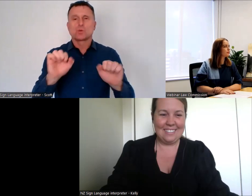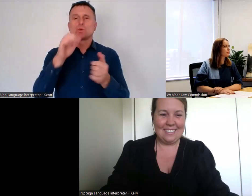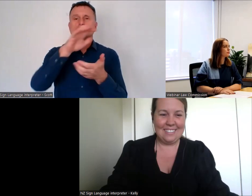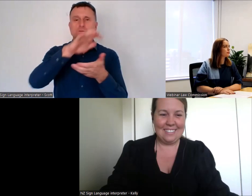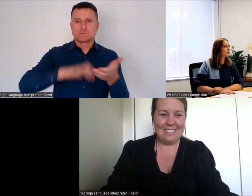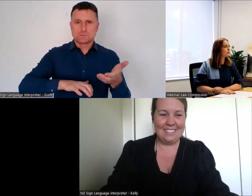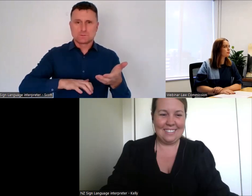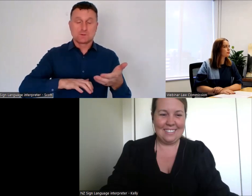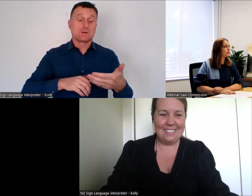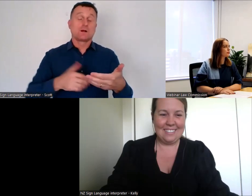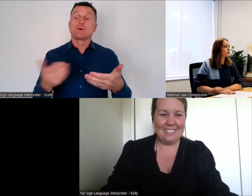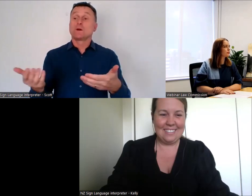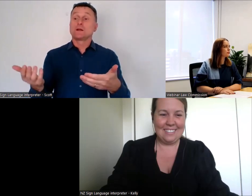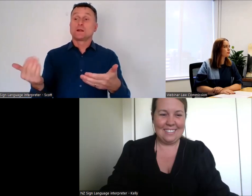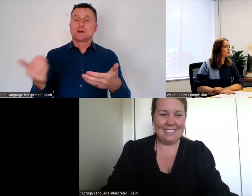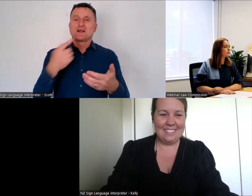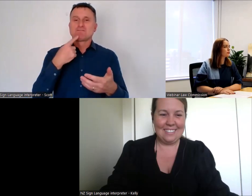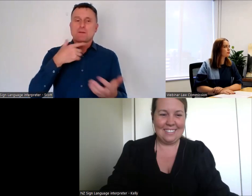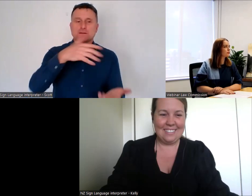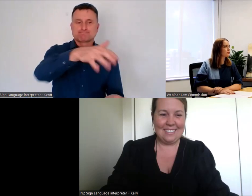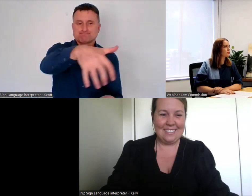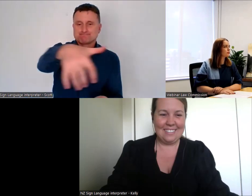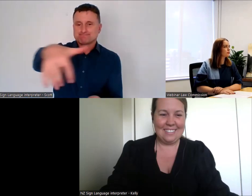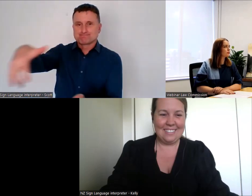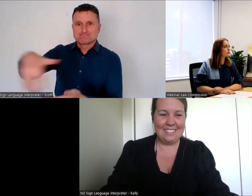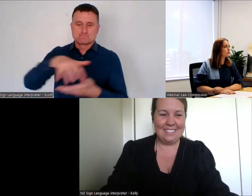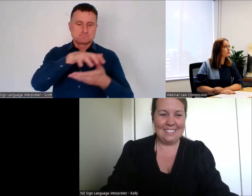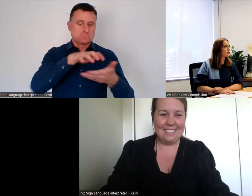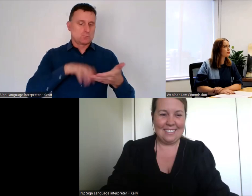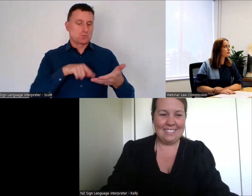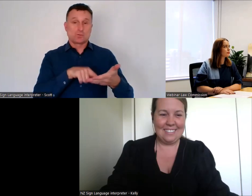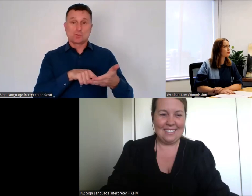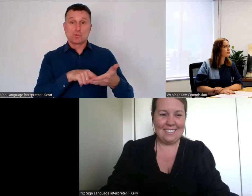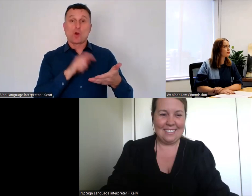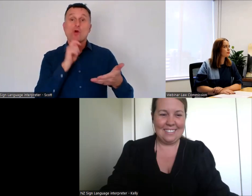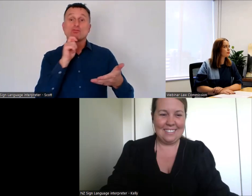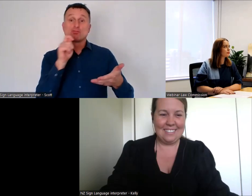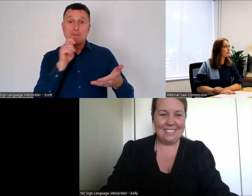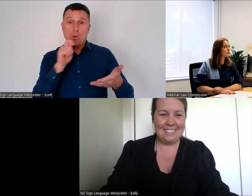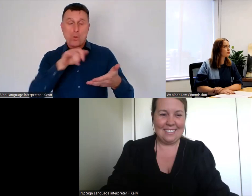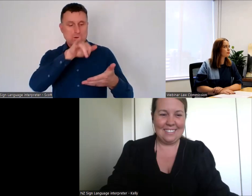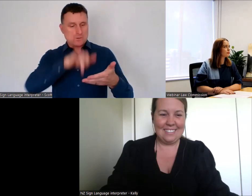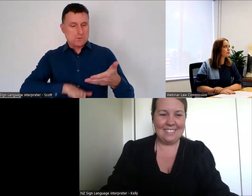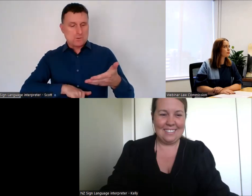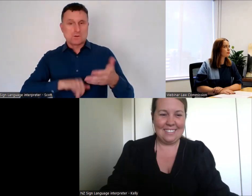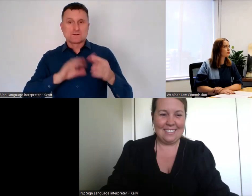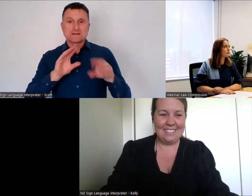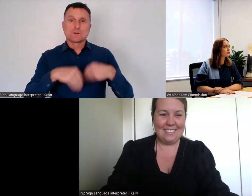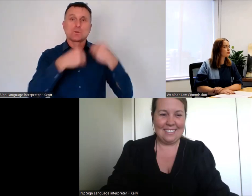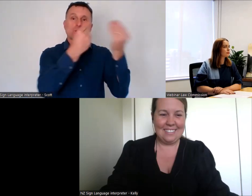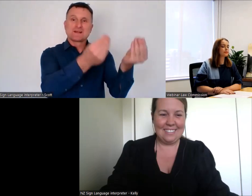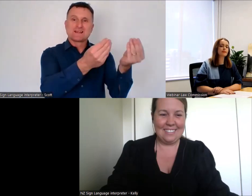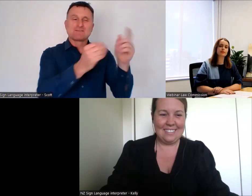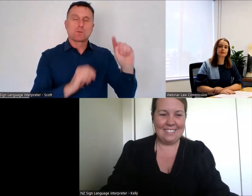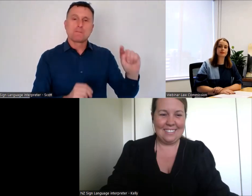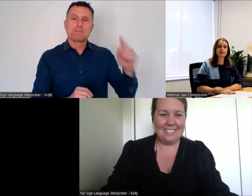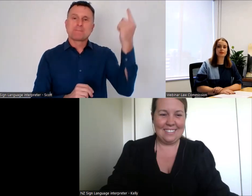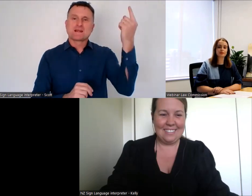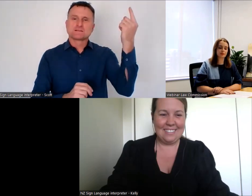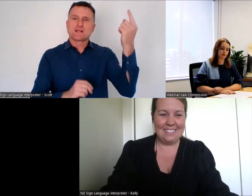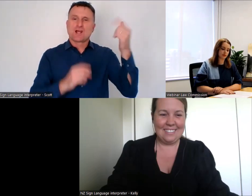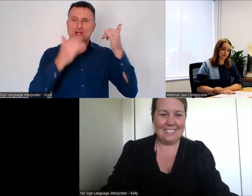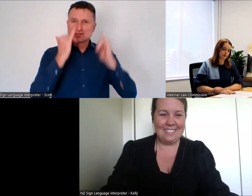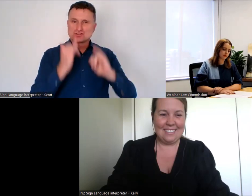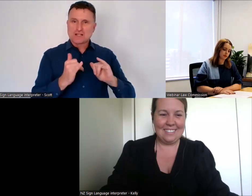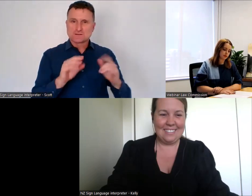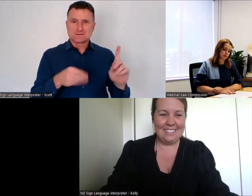and we deliver that to the minister responsible for the law commission. It's currently the minister of justice. It gets laid before